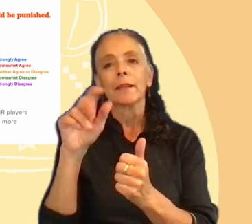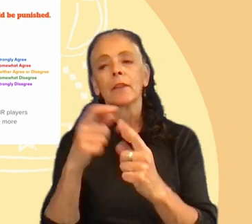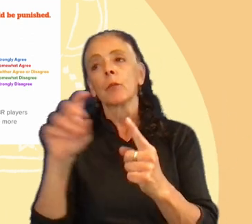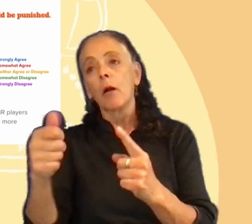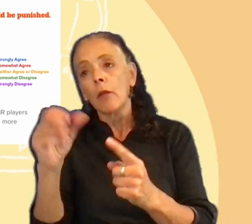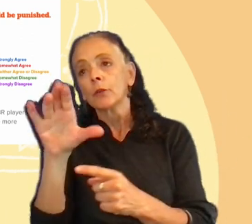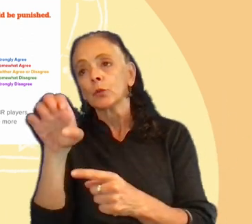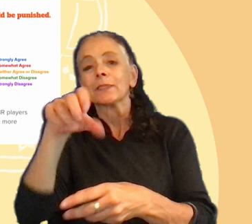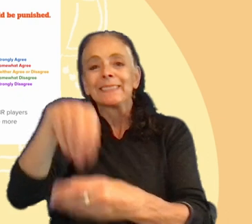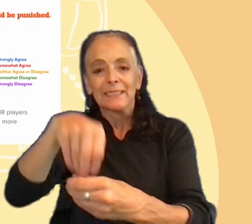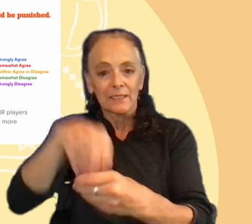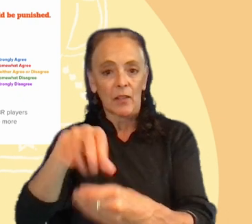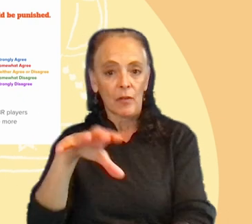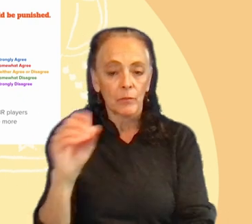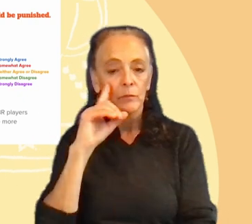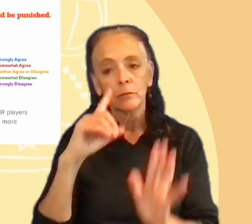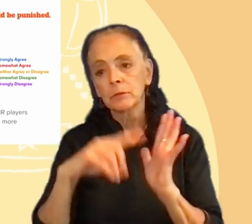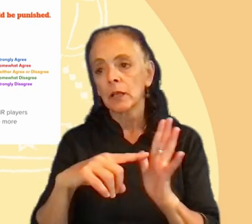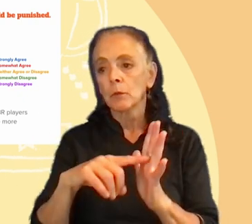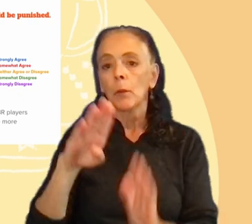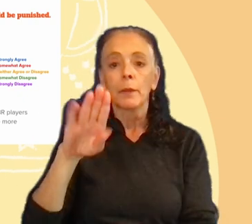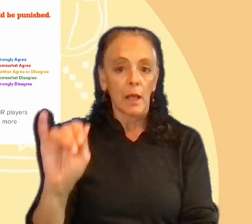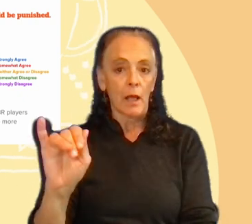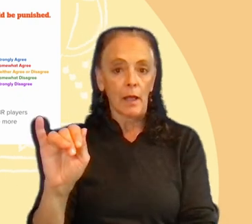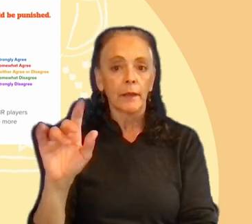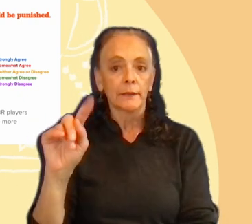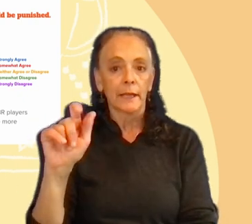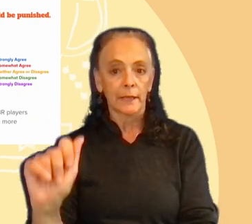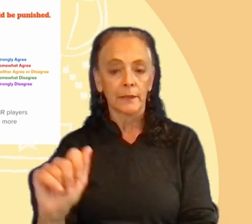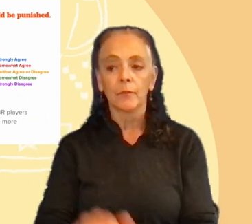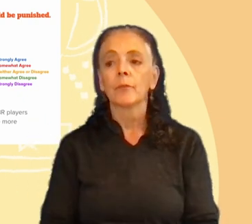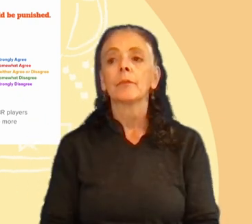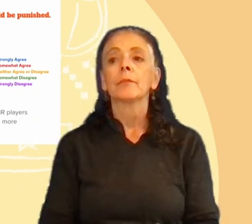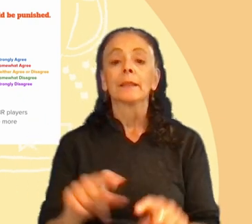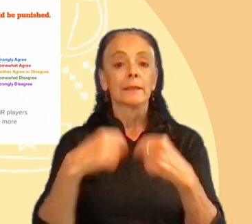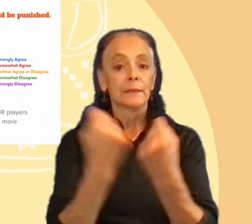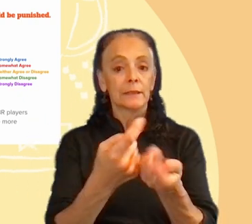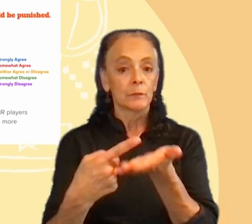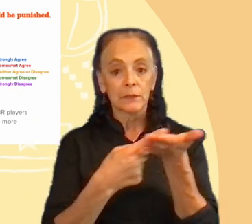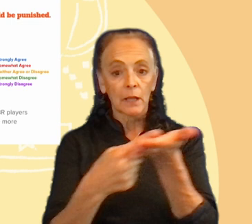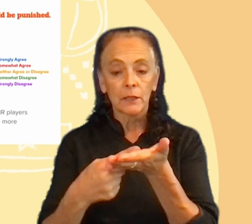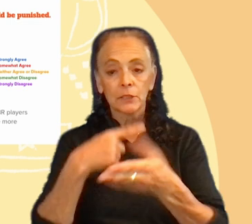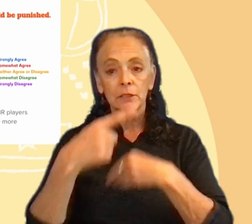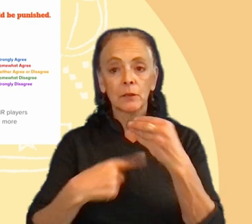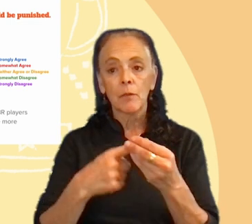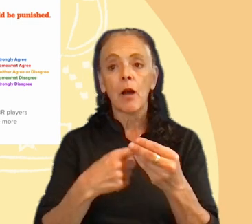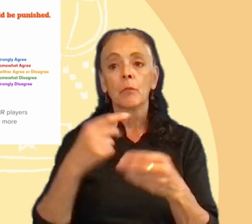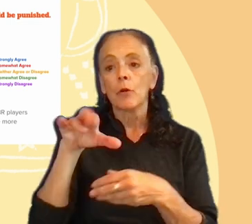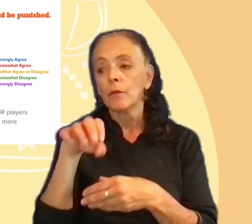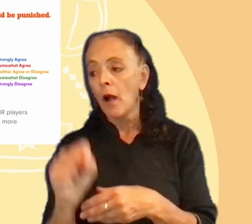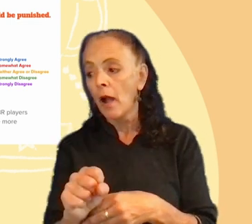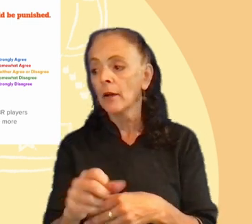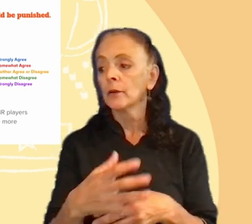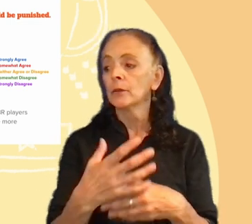inside the company, like BI data, the team discussion about profiles and cultural differences, or the